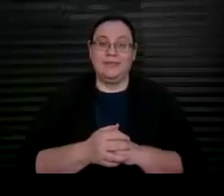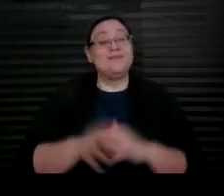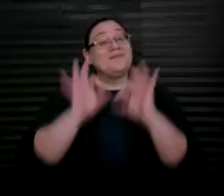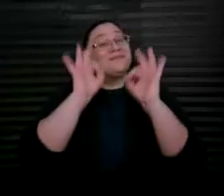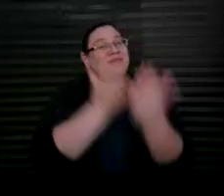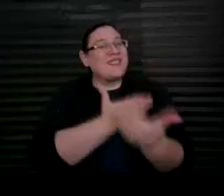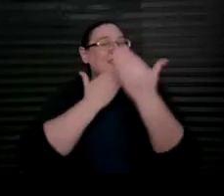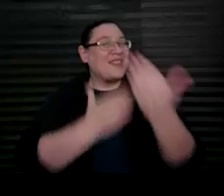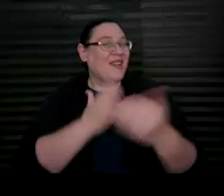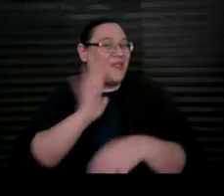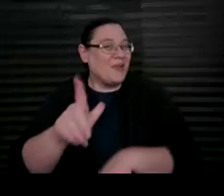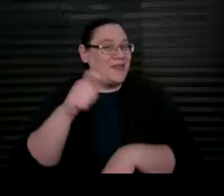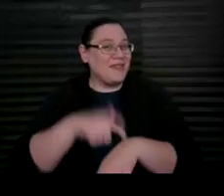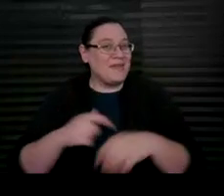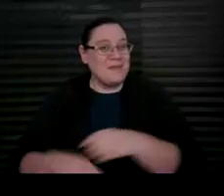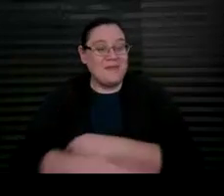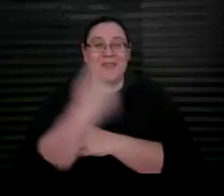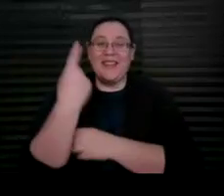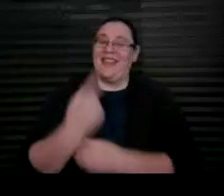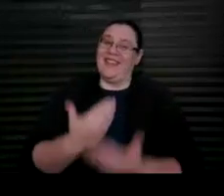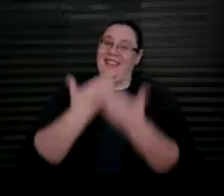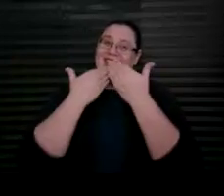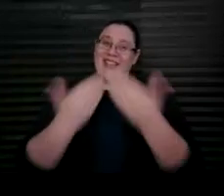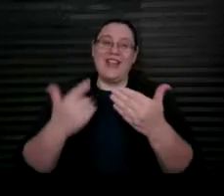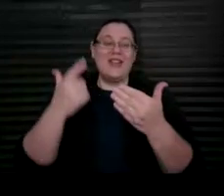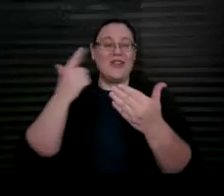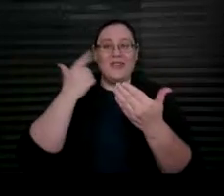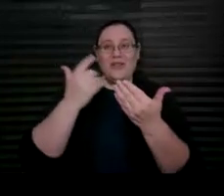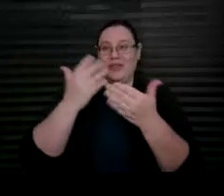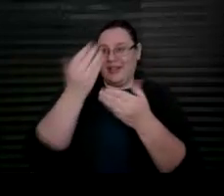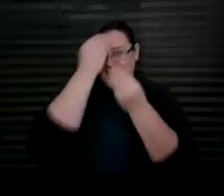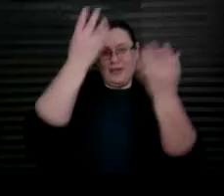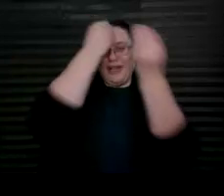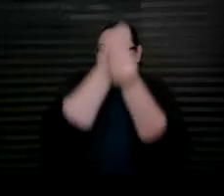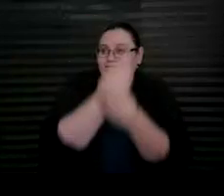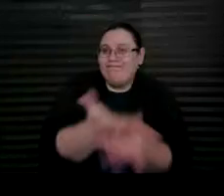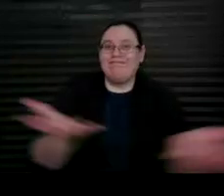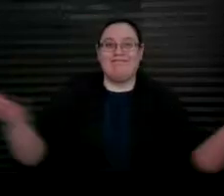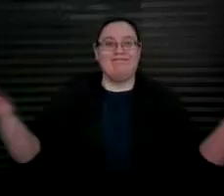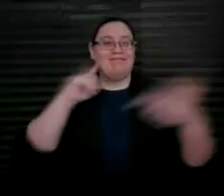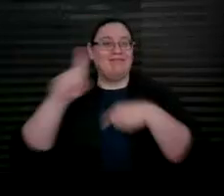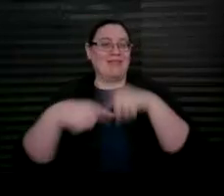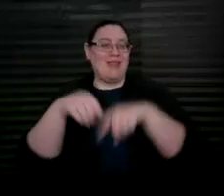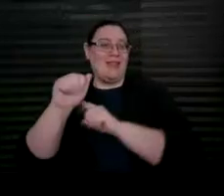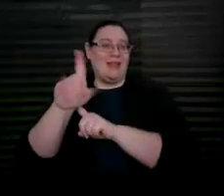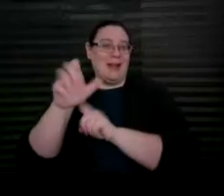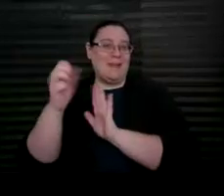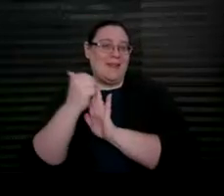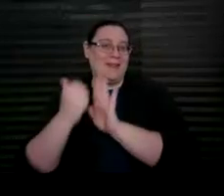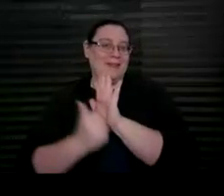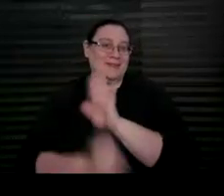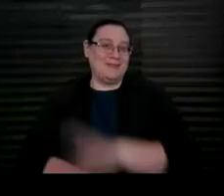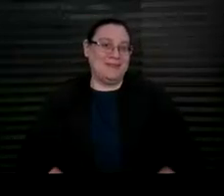you for your time today and thank you for sharing information about ABLE accounts. Transcription by